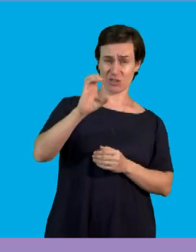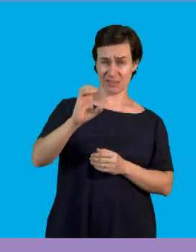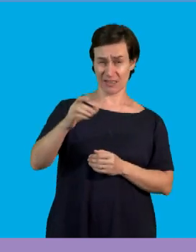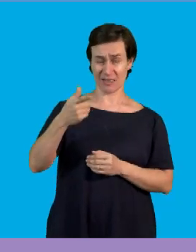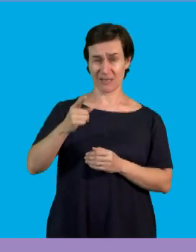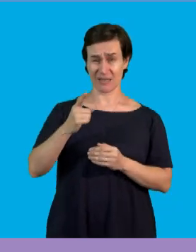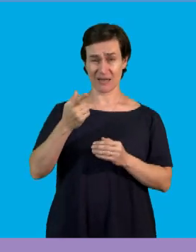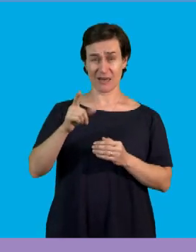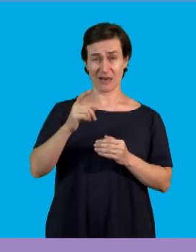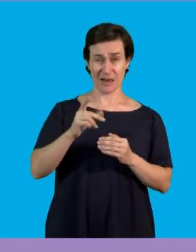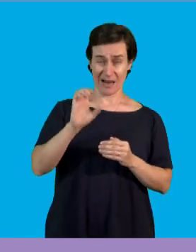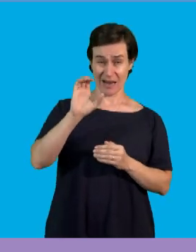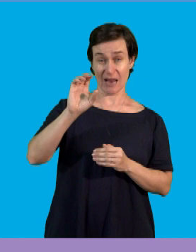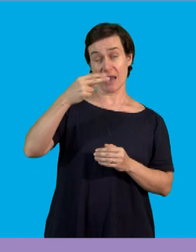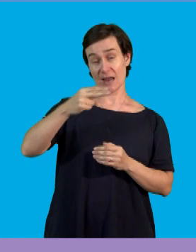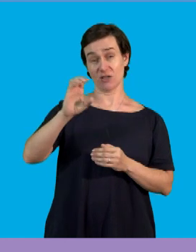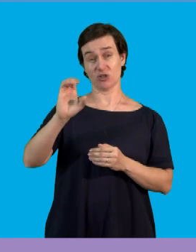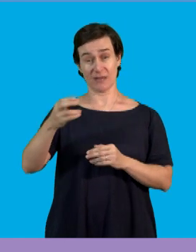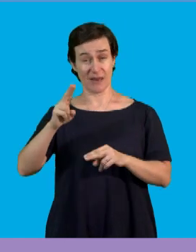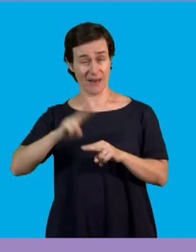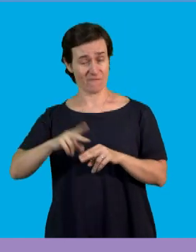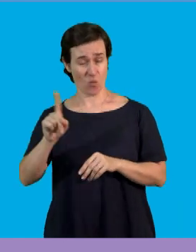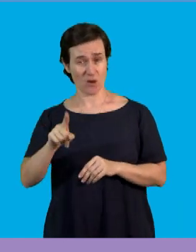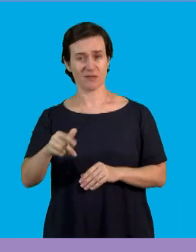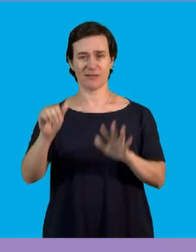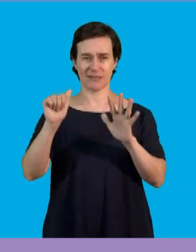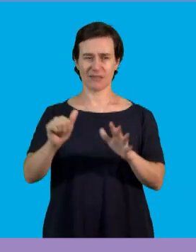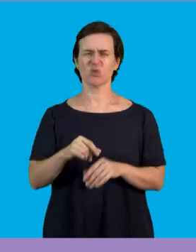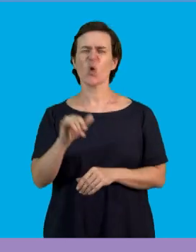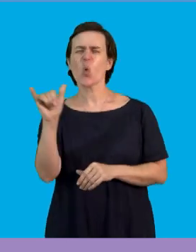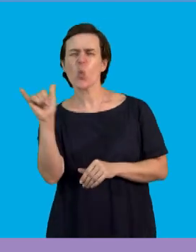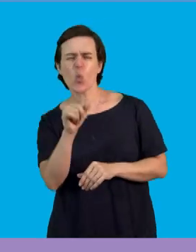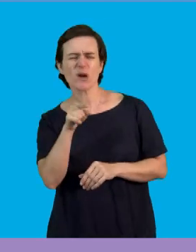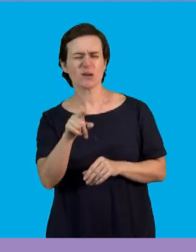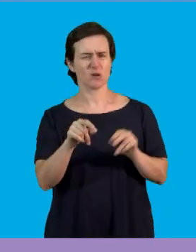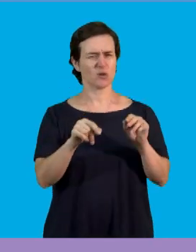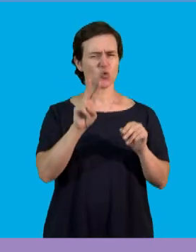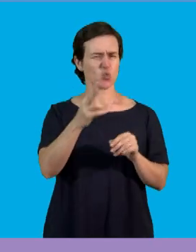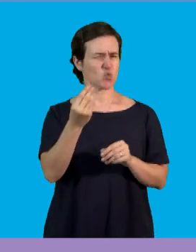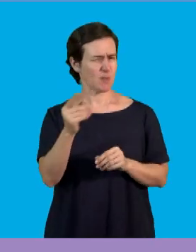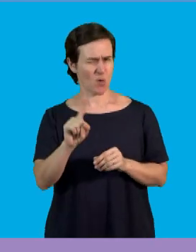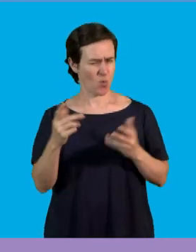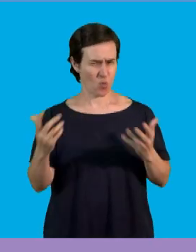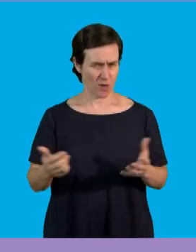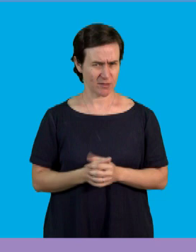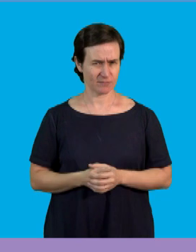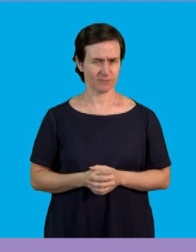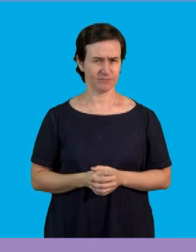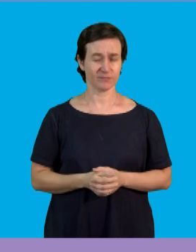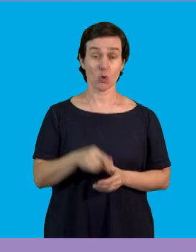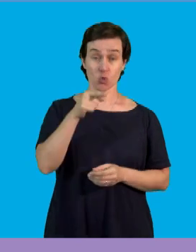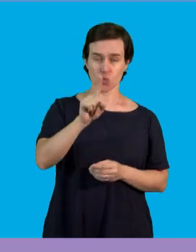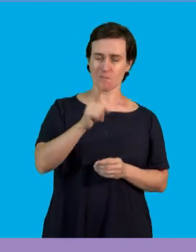factor is 6. What are these two whole numbers? So you've been given the answer.